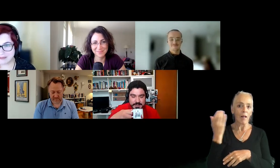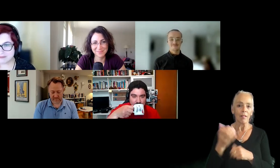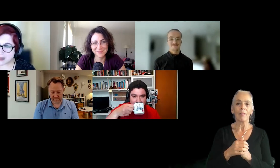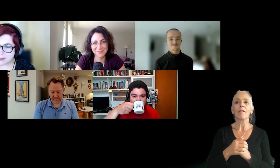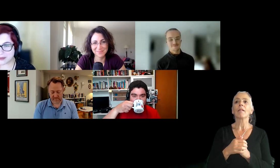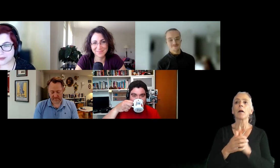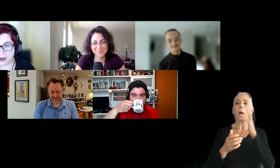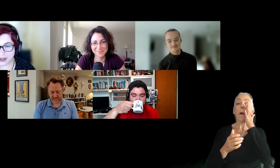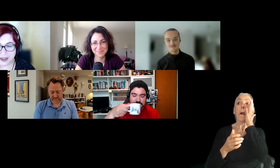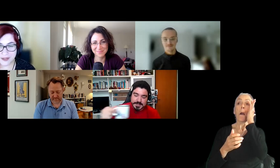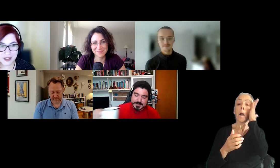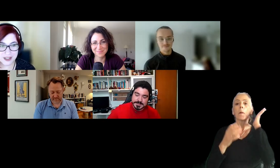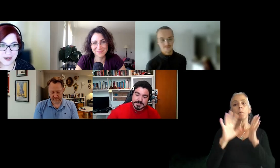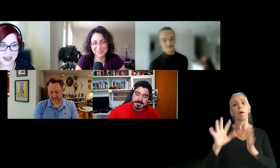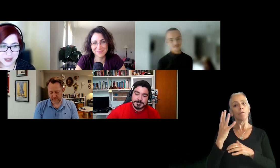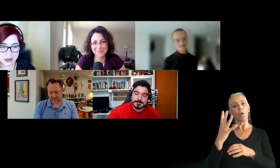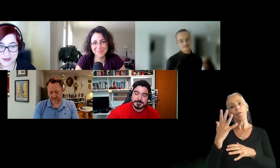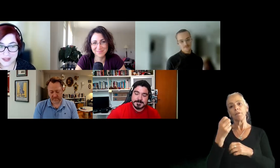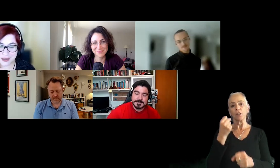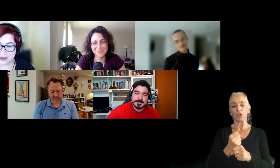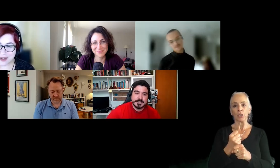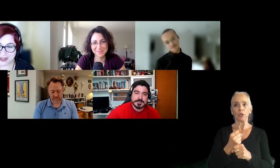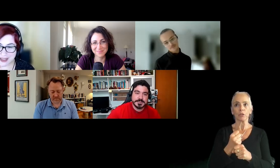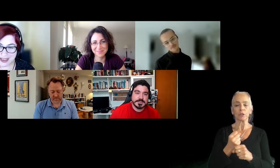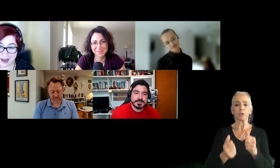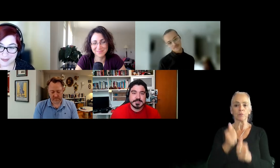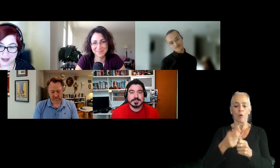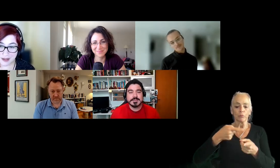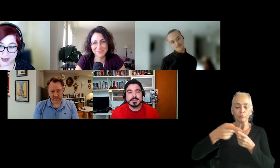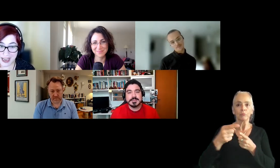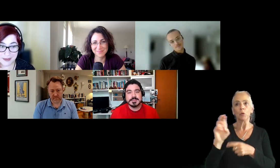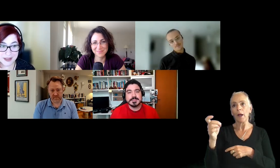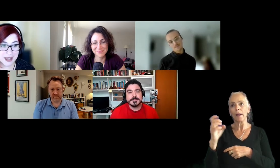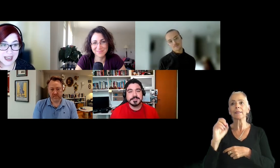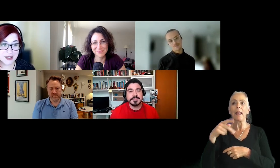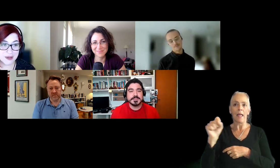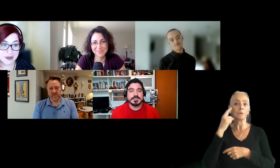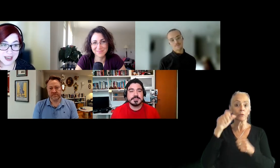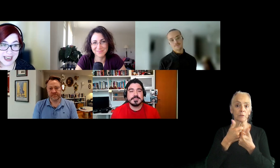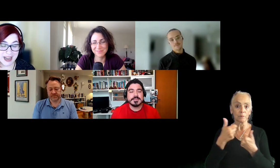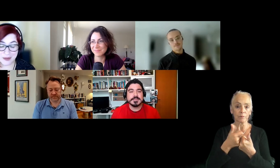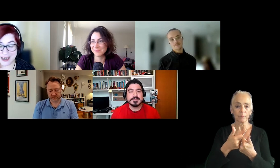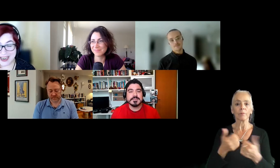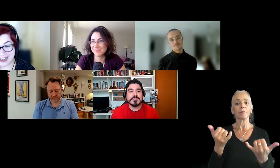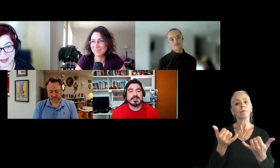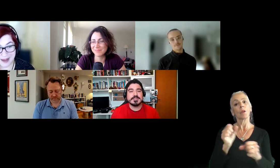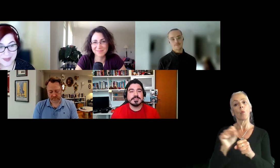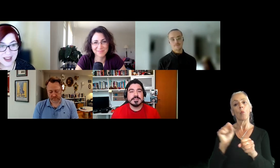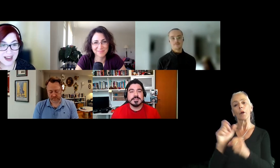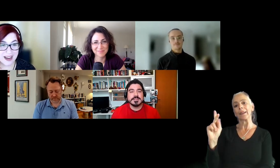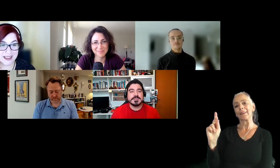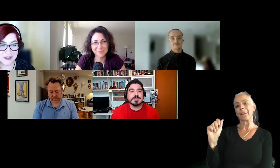about four to five years already exclusive to UX and apps for games. So currently, I'm working at